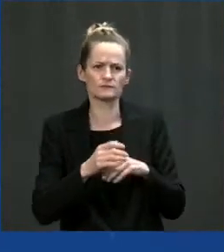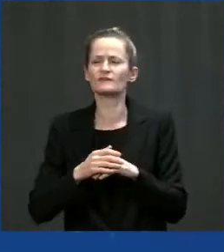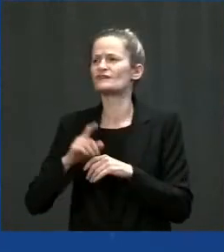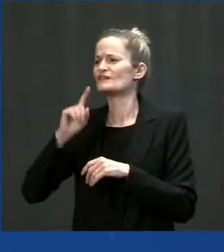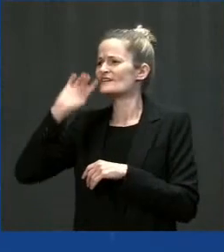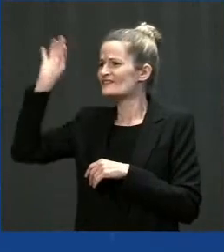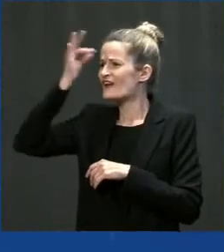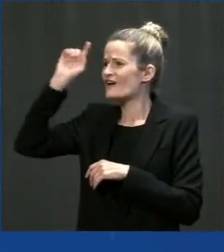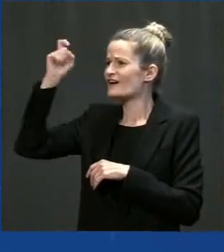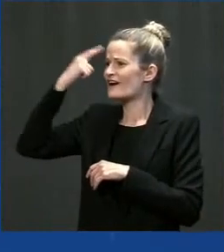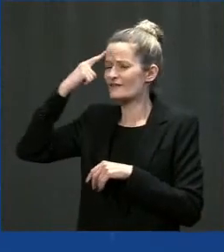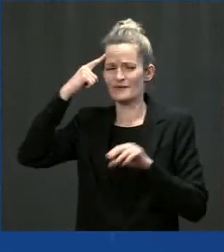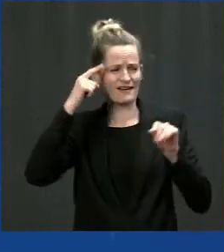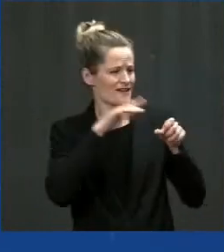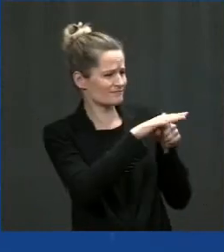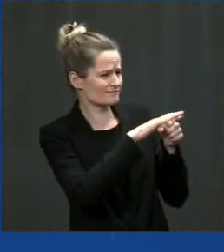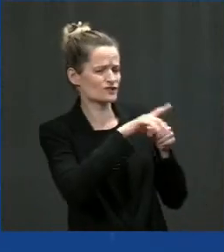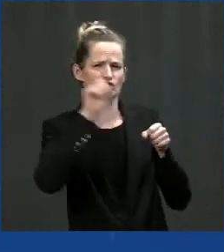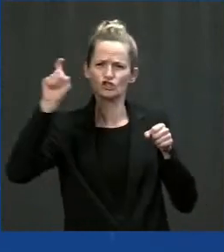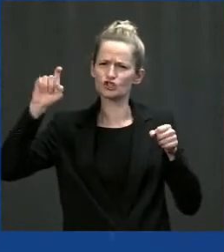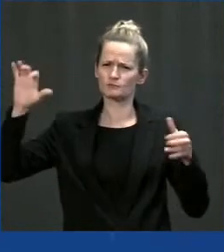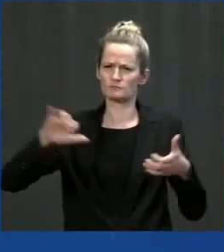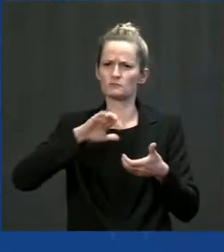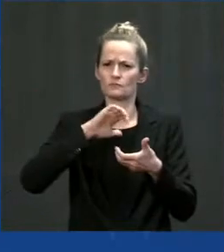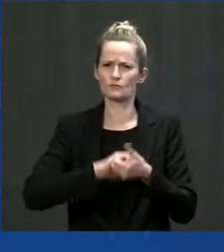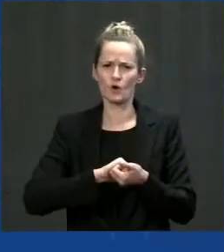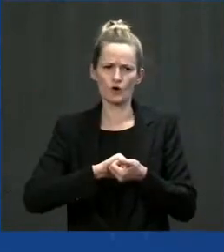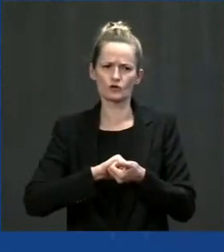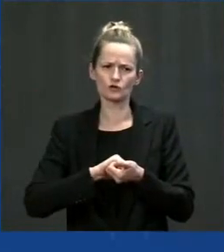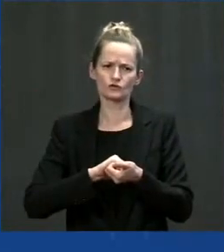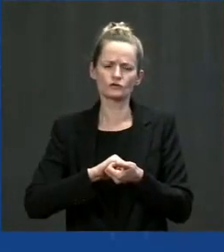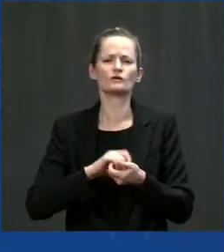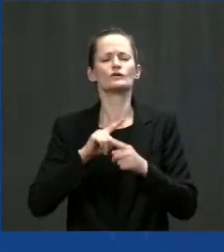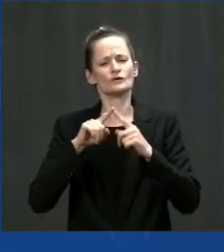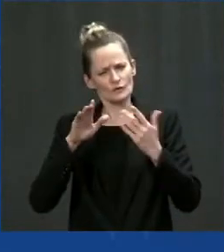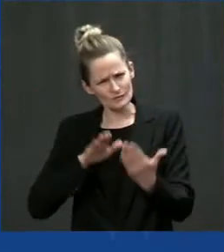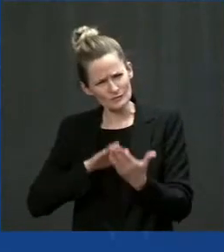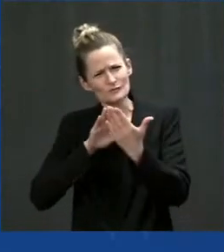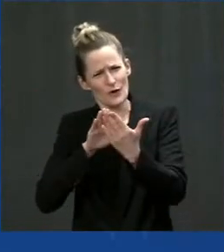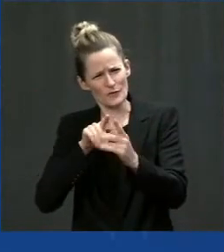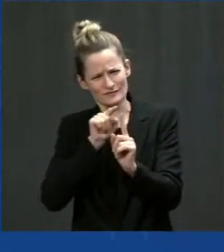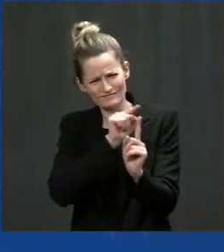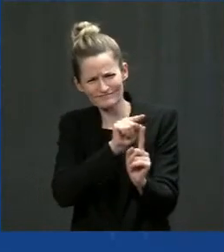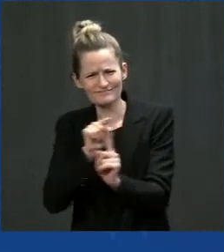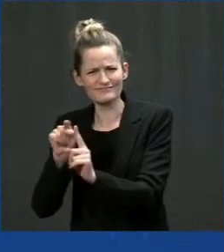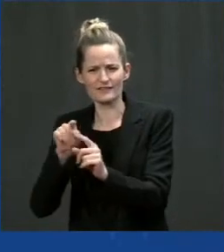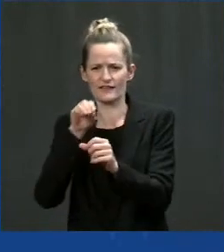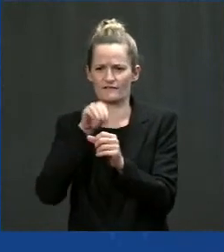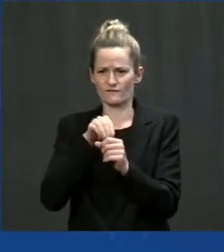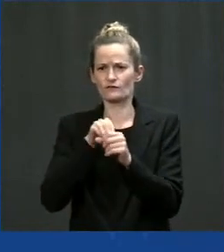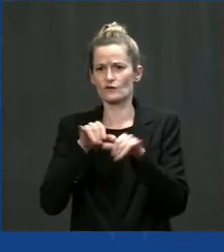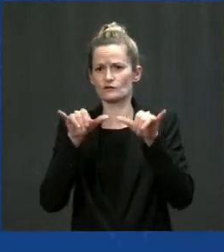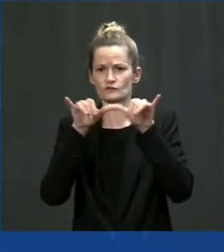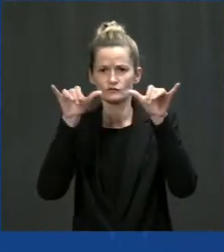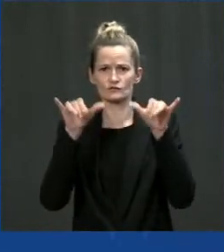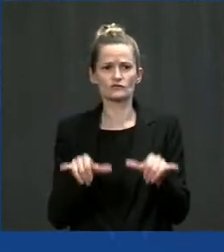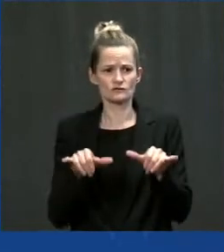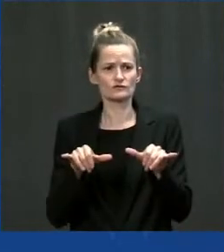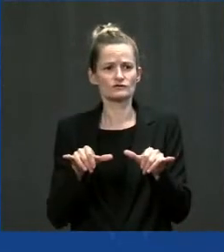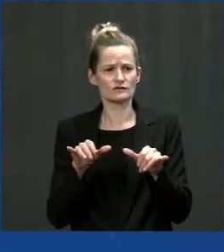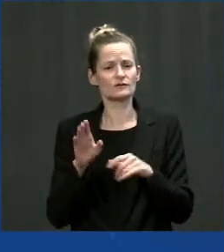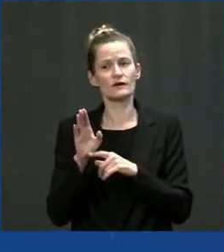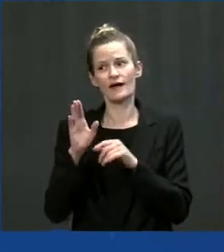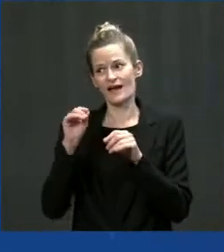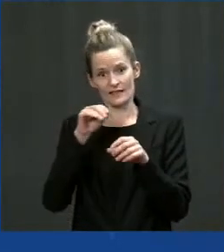we've been taking with this bipartisan infrastructure bill. It's going to create literally millions of jobs, good paying jobs, putting America on a